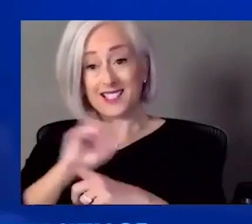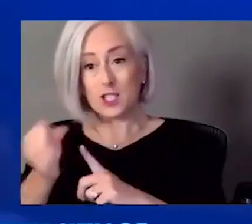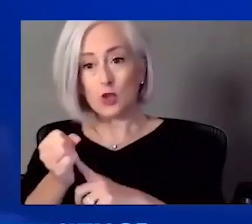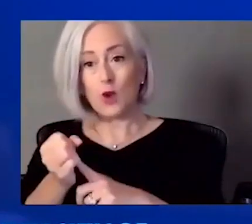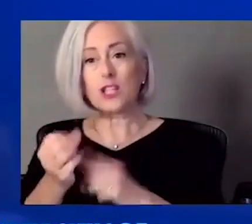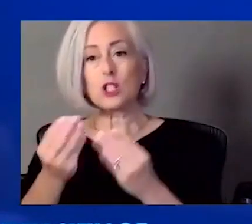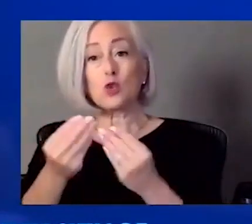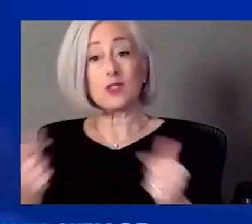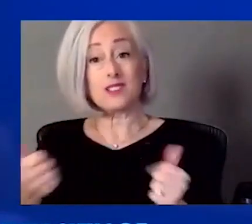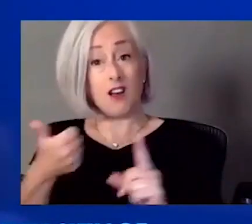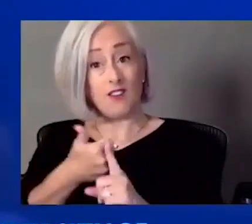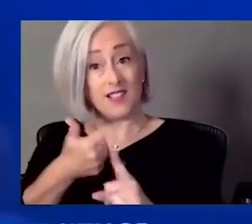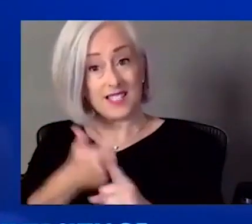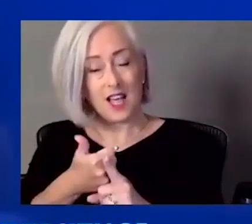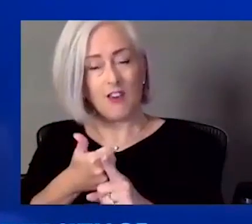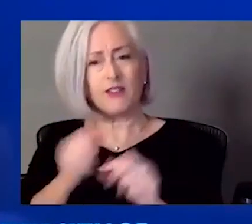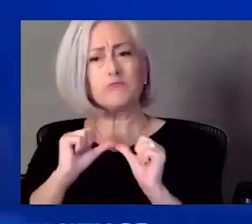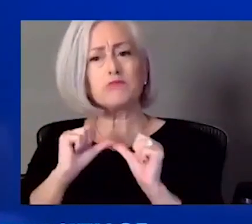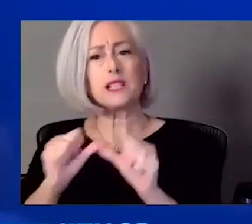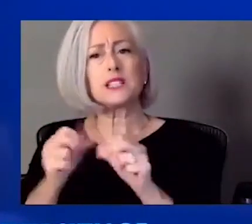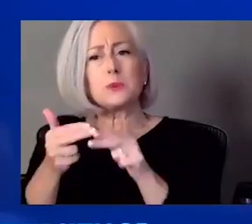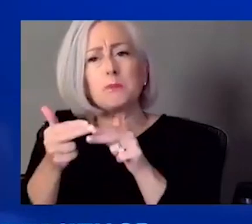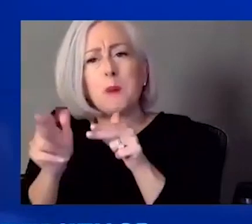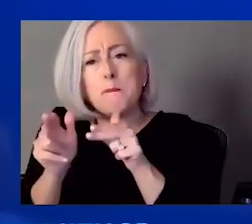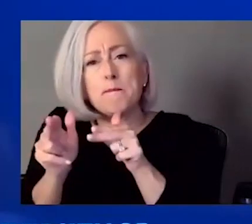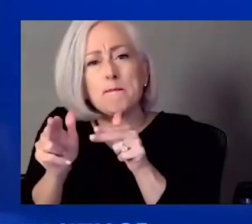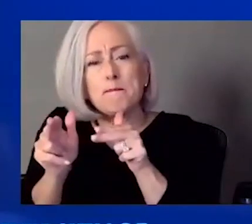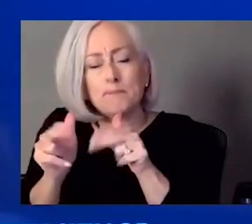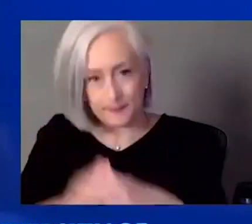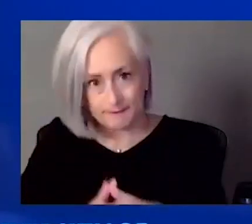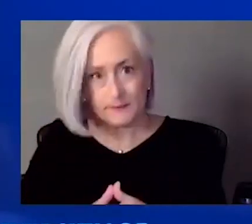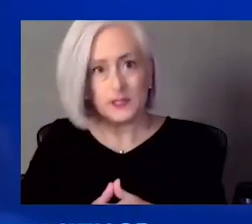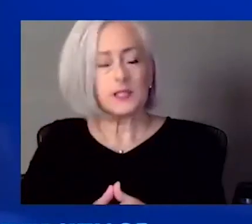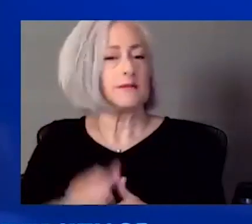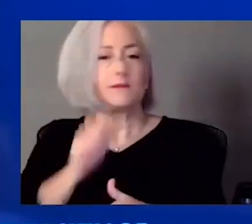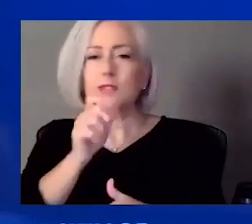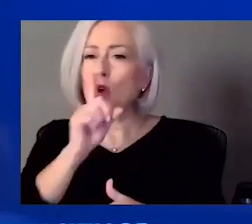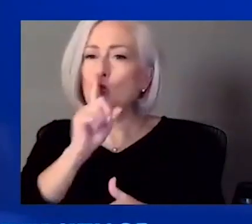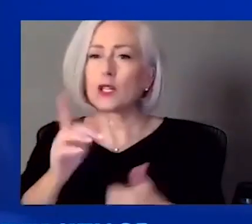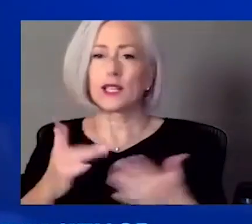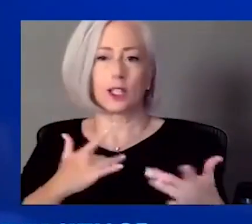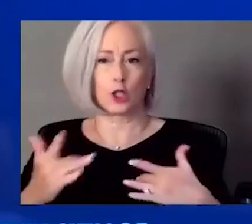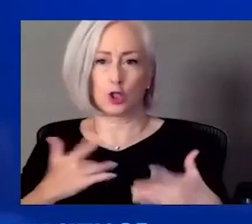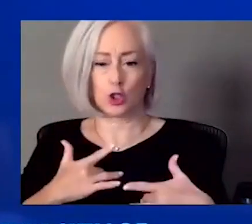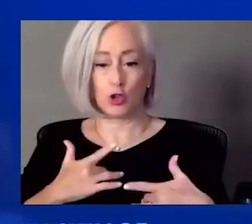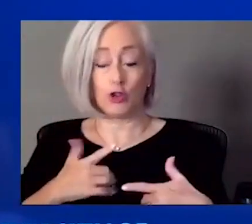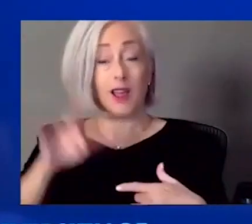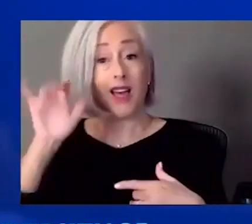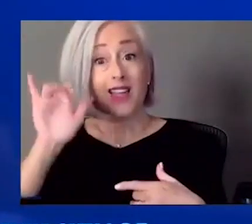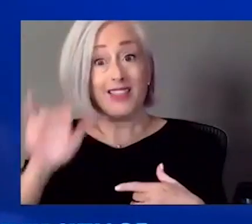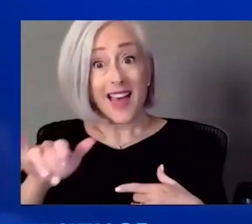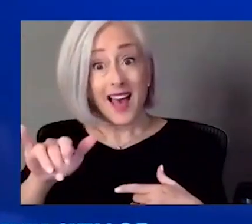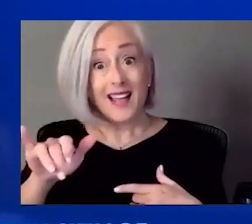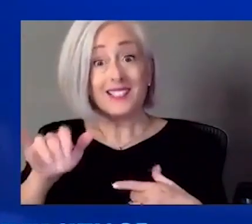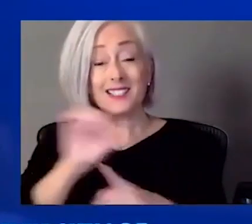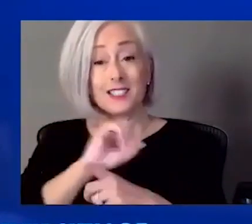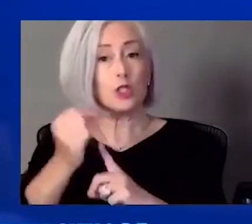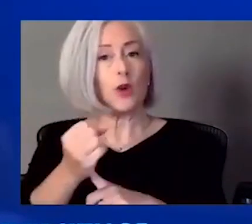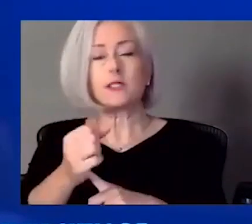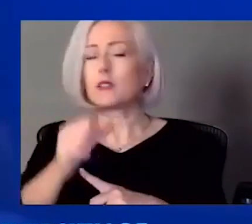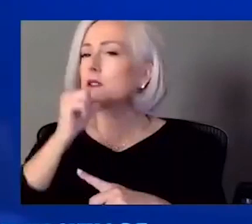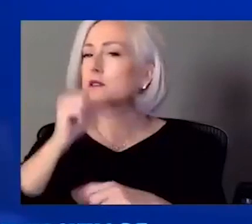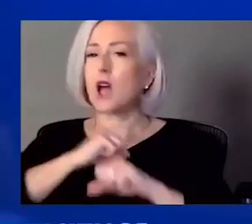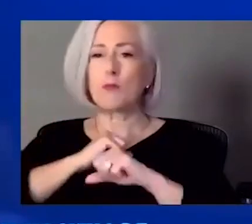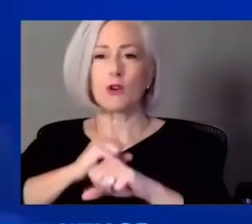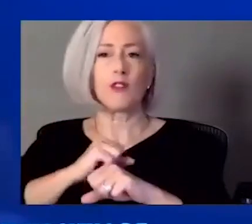So, uh, it doesn't seem too concerning, very rare. This should in no way prevent you from getting, uh, your children 12 and